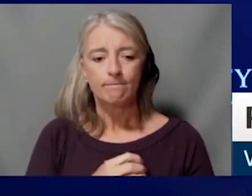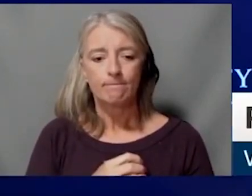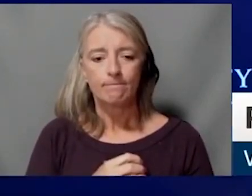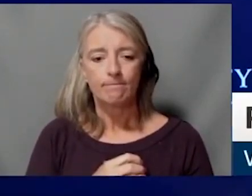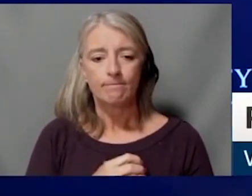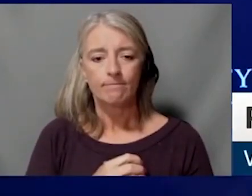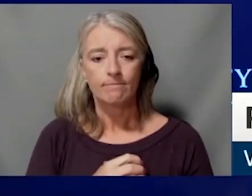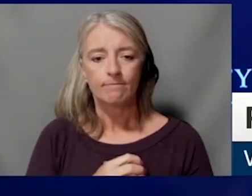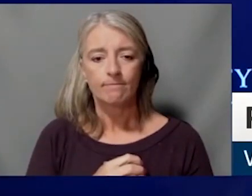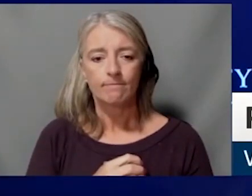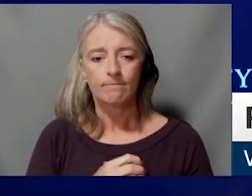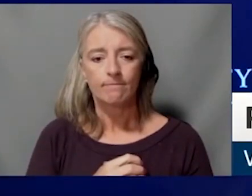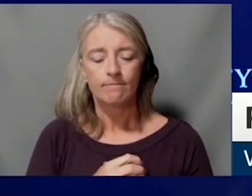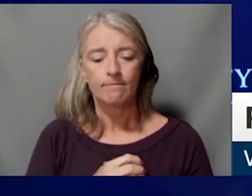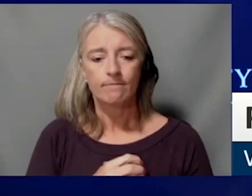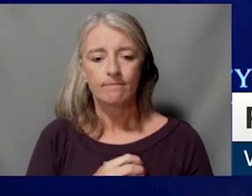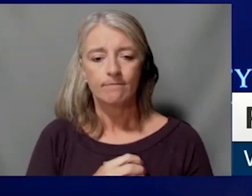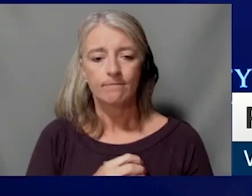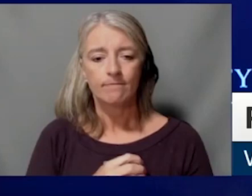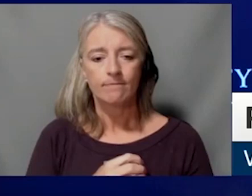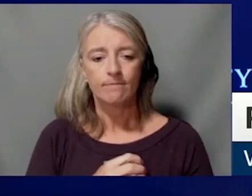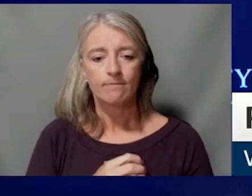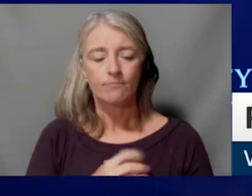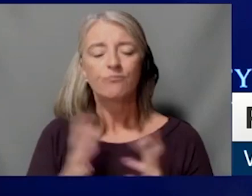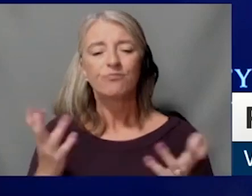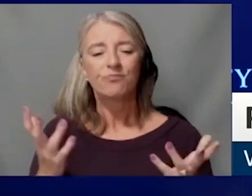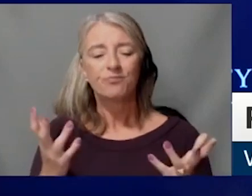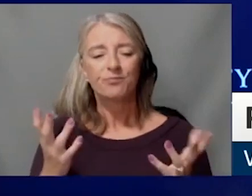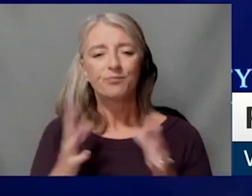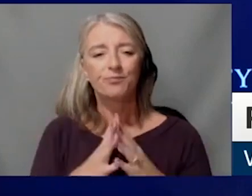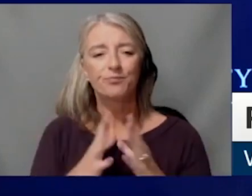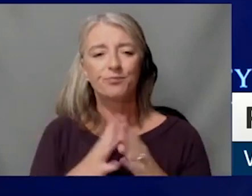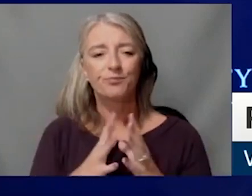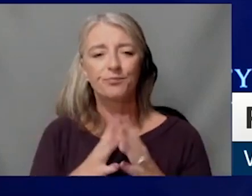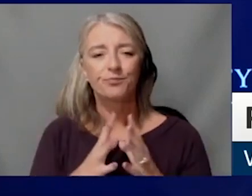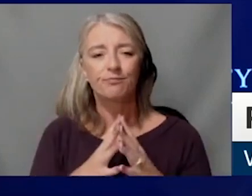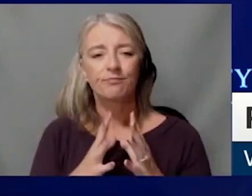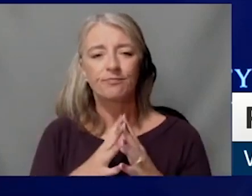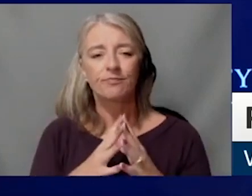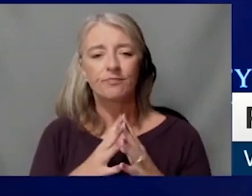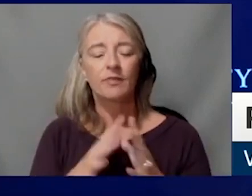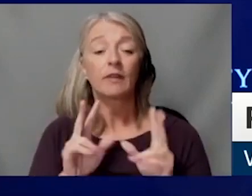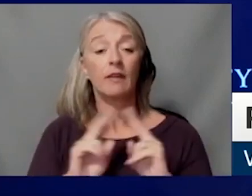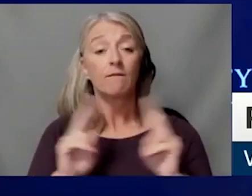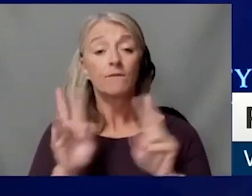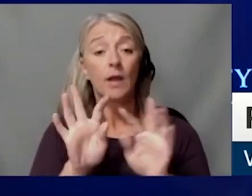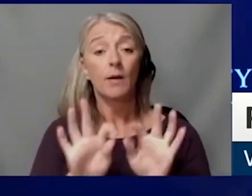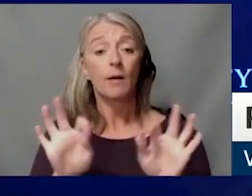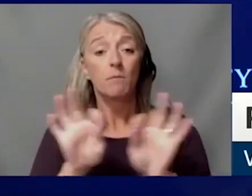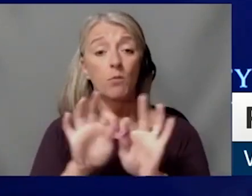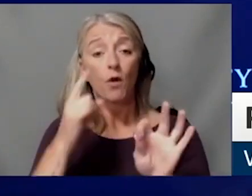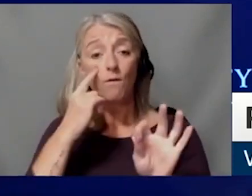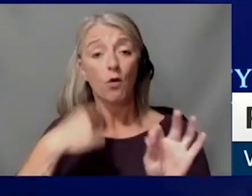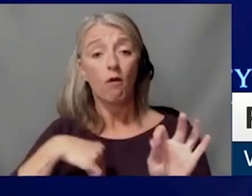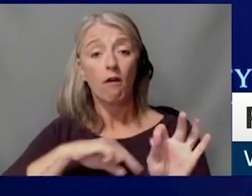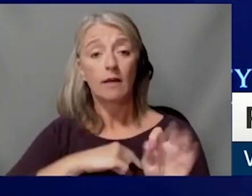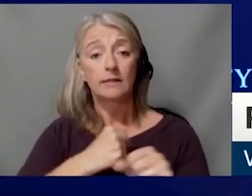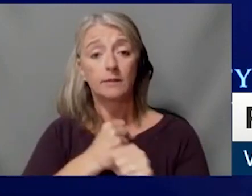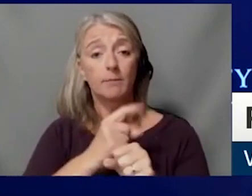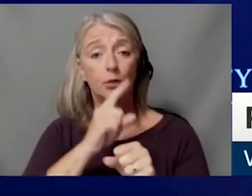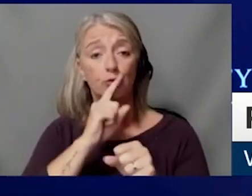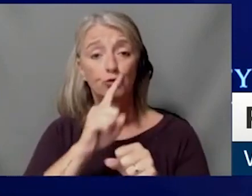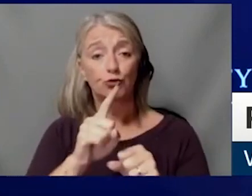clean up. You know, it's, it was very important for us to make sure that we had a strong